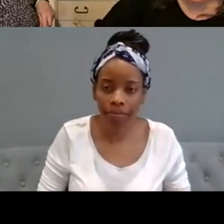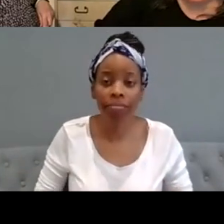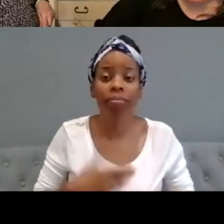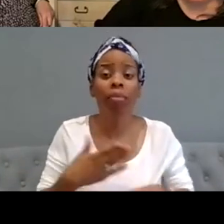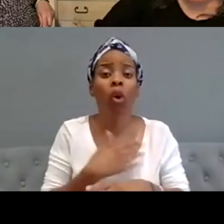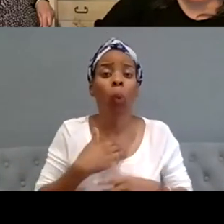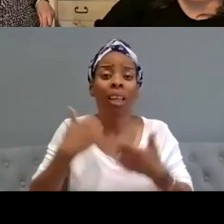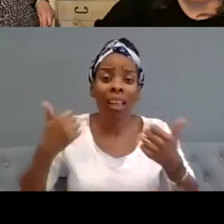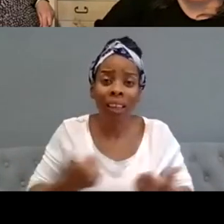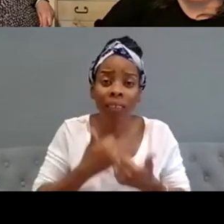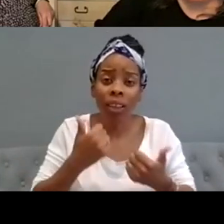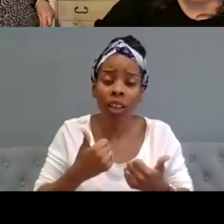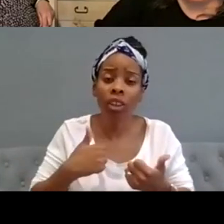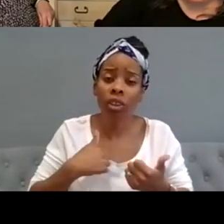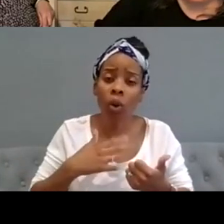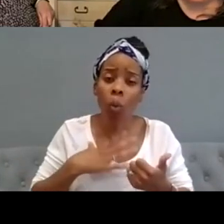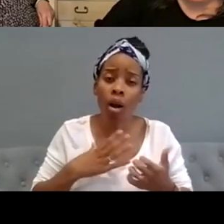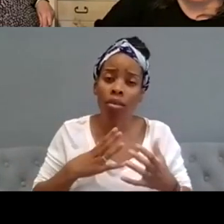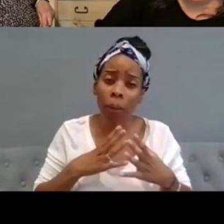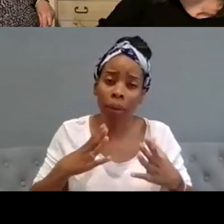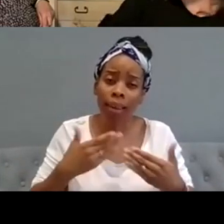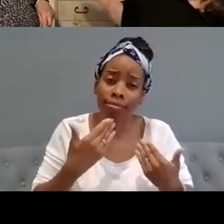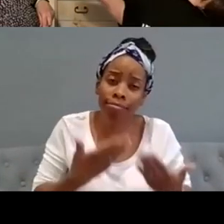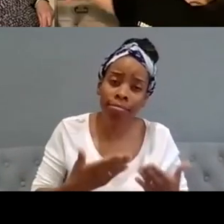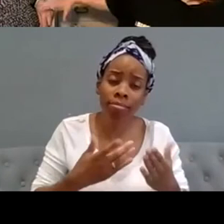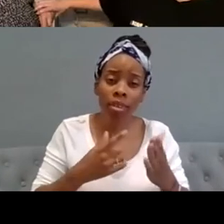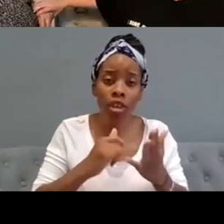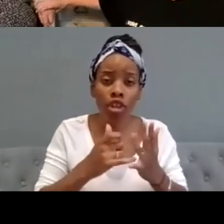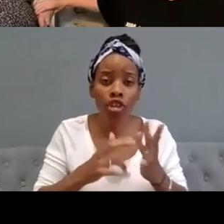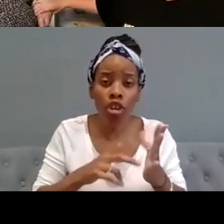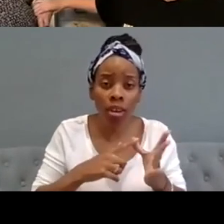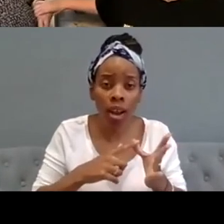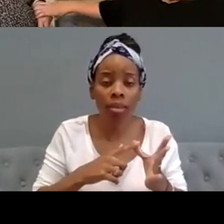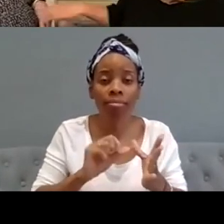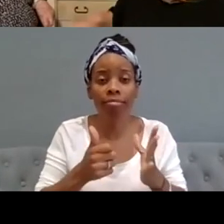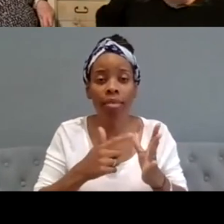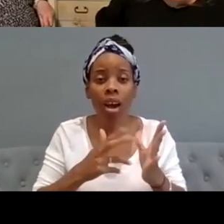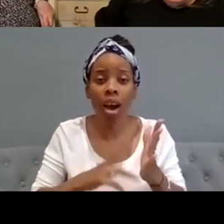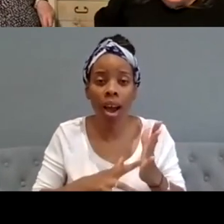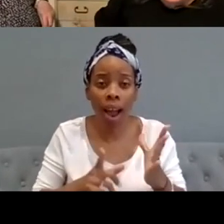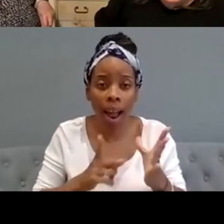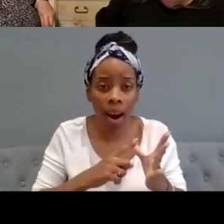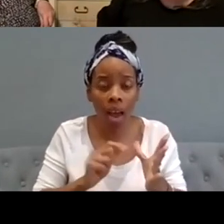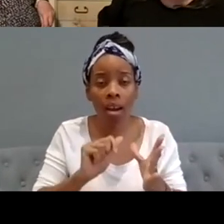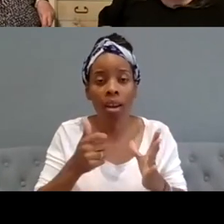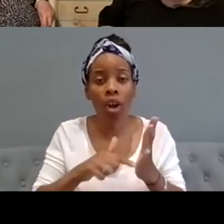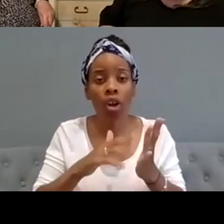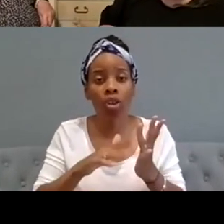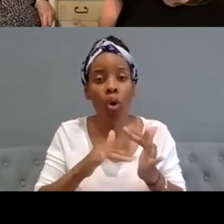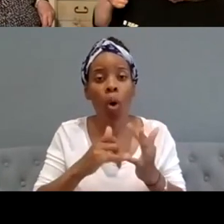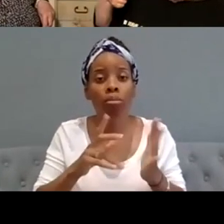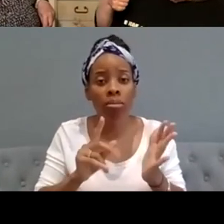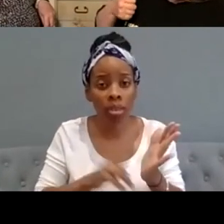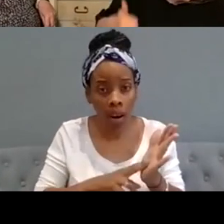a really big thanks to sonia and anna and thompson and tim for being on the panel and anna's mum